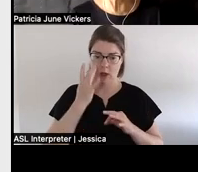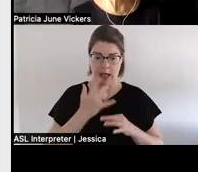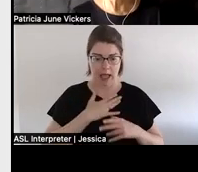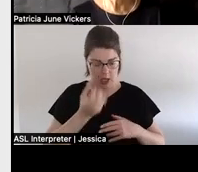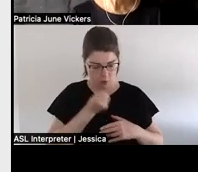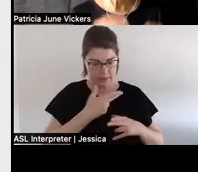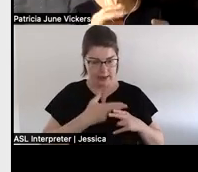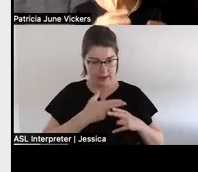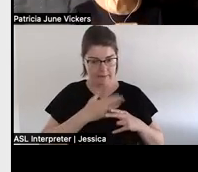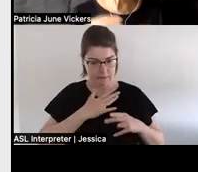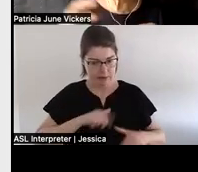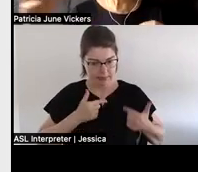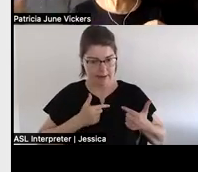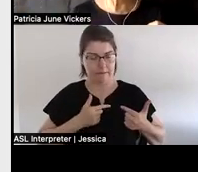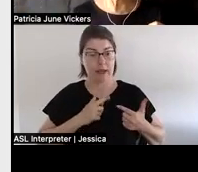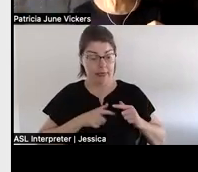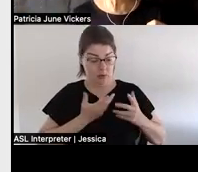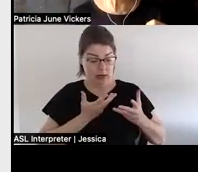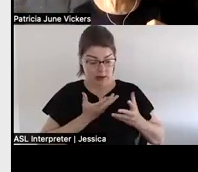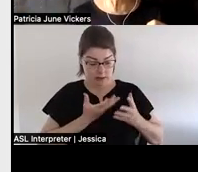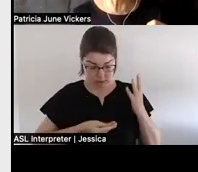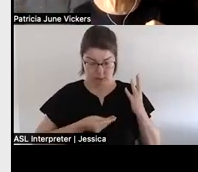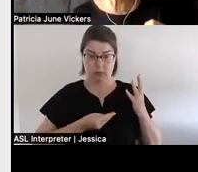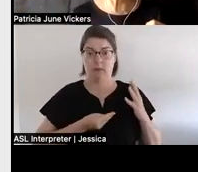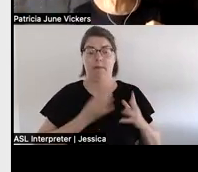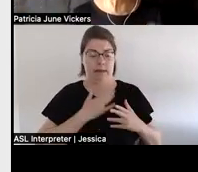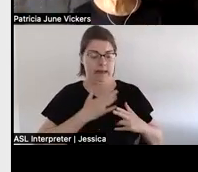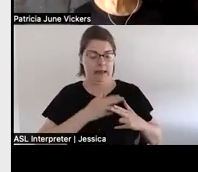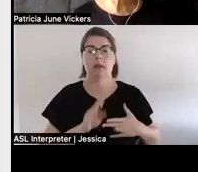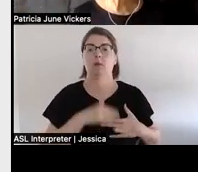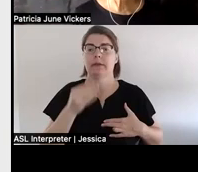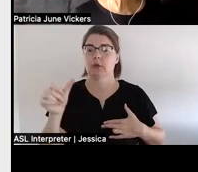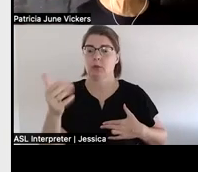live and then it will be passed on to someone else to hold